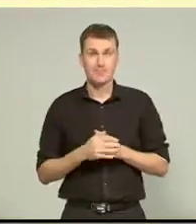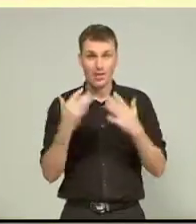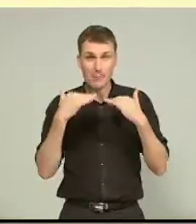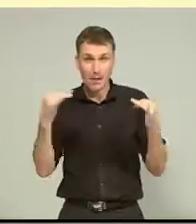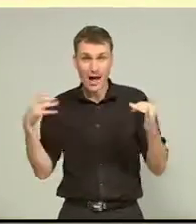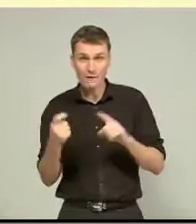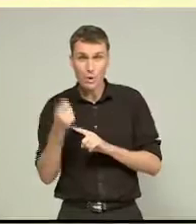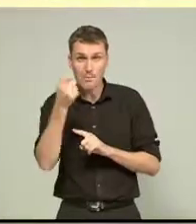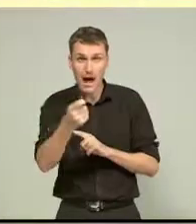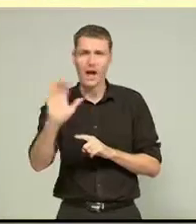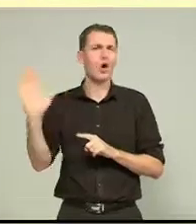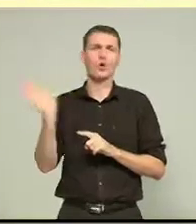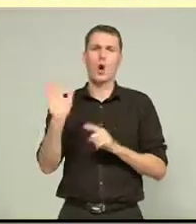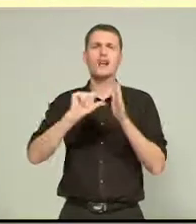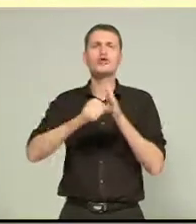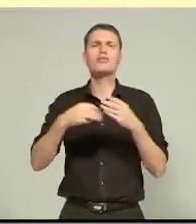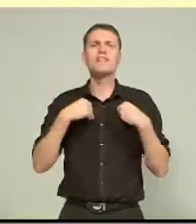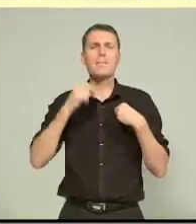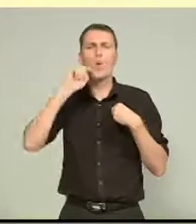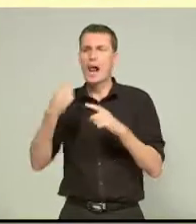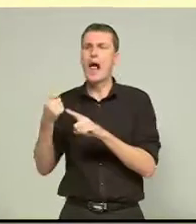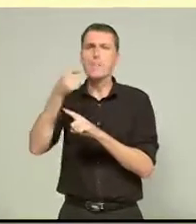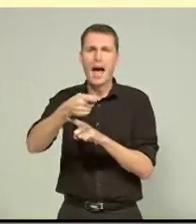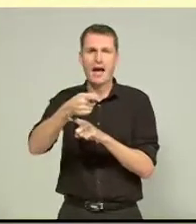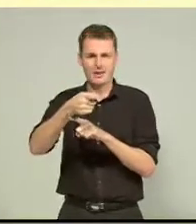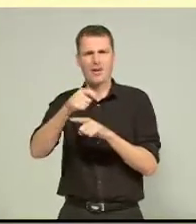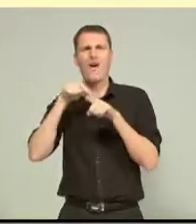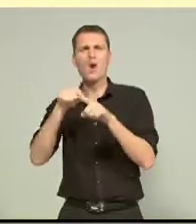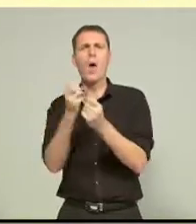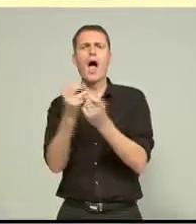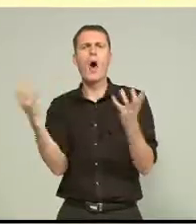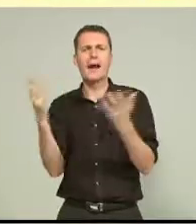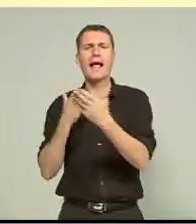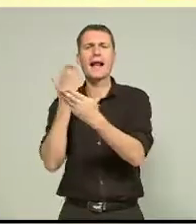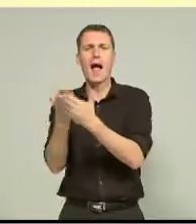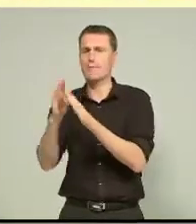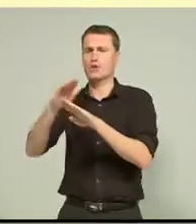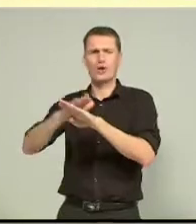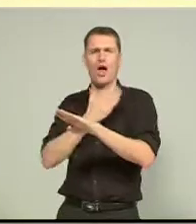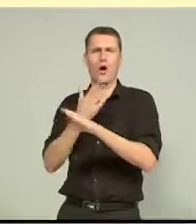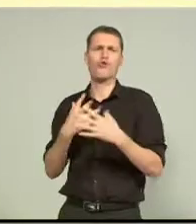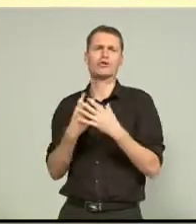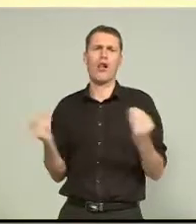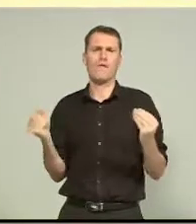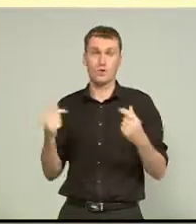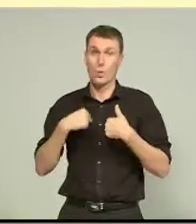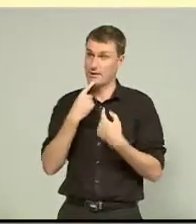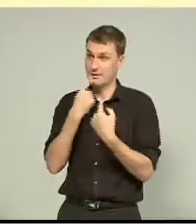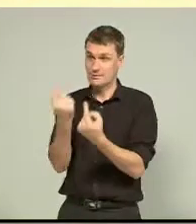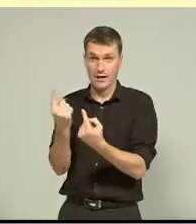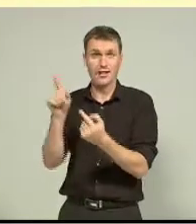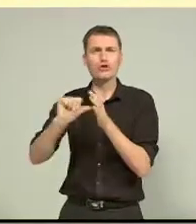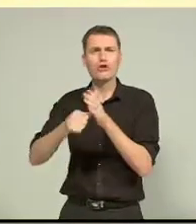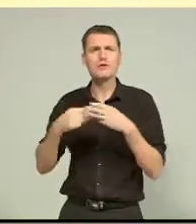cost the insurance company in proportion to the number of claims that have been too slow to resolve. So the message to the insurance companies are,